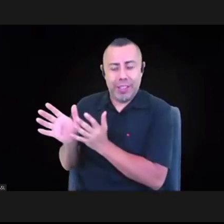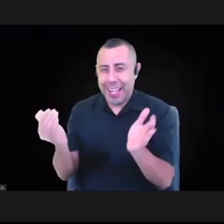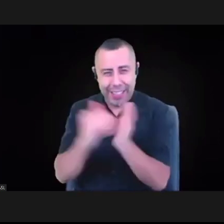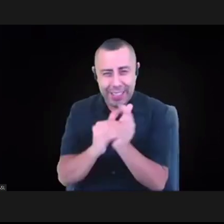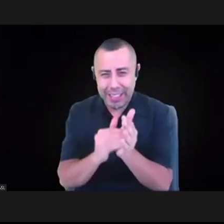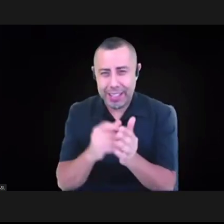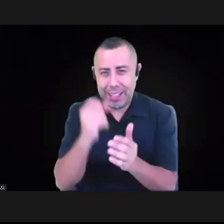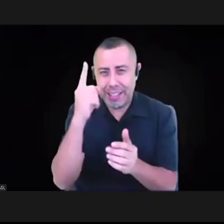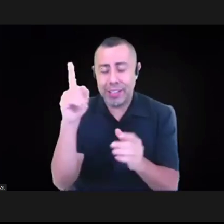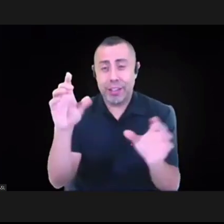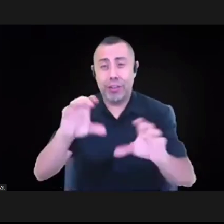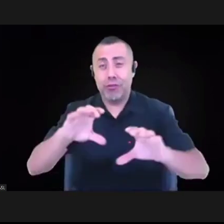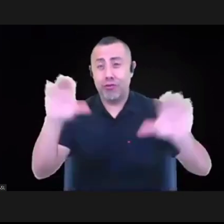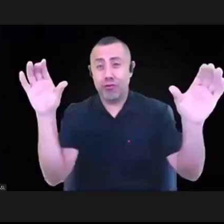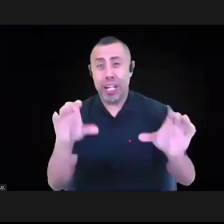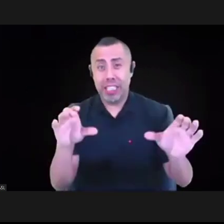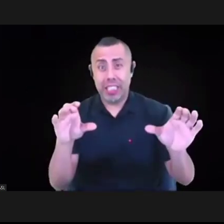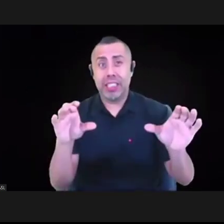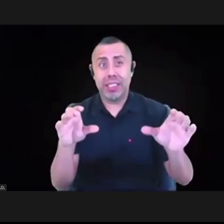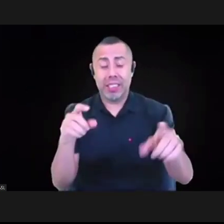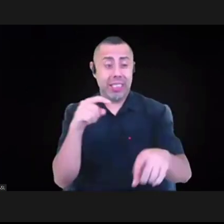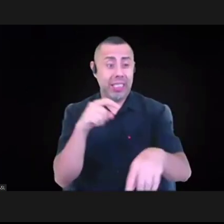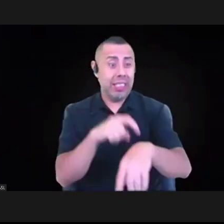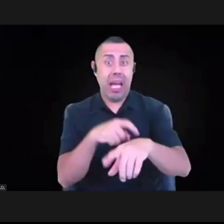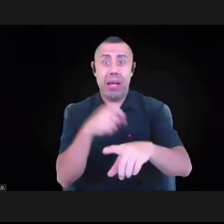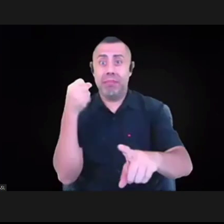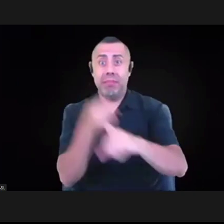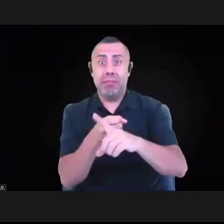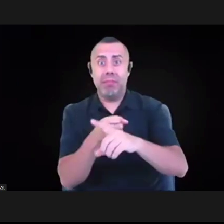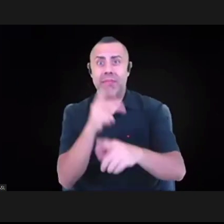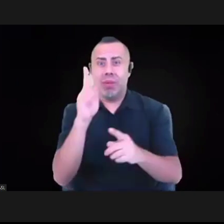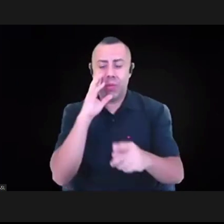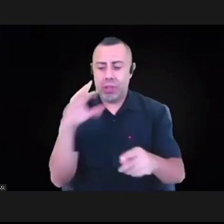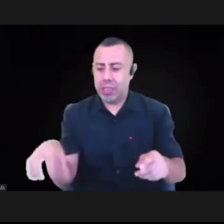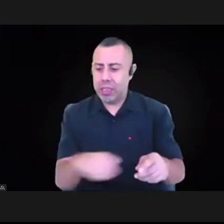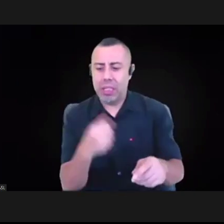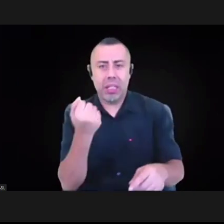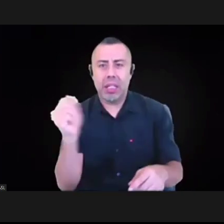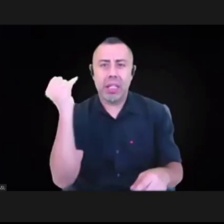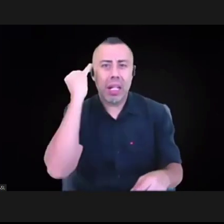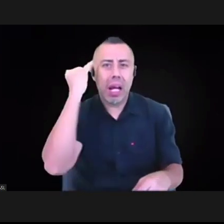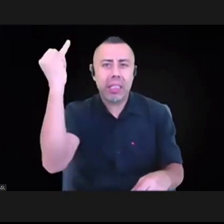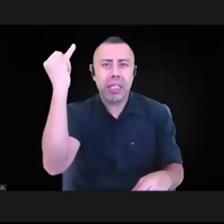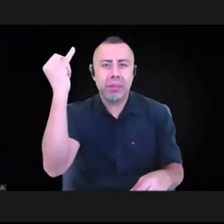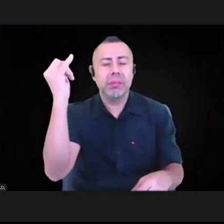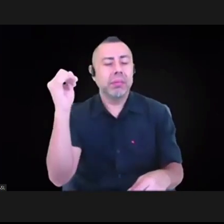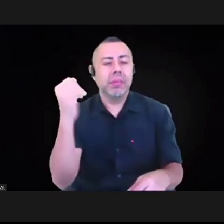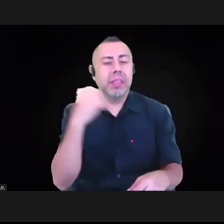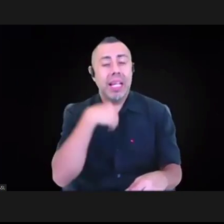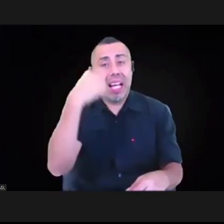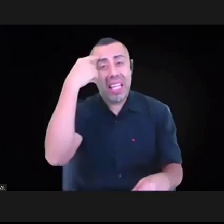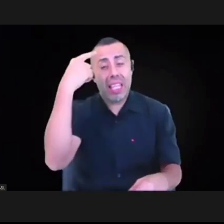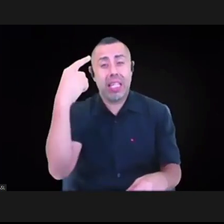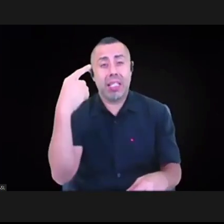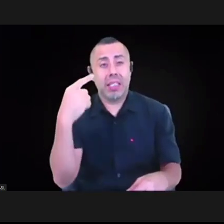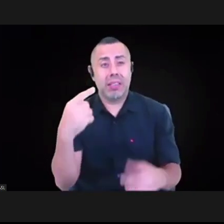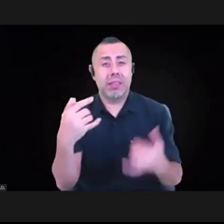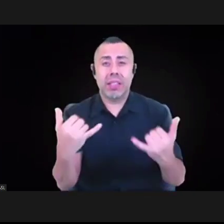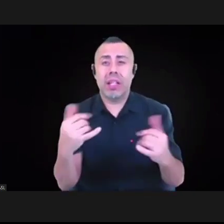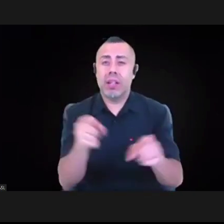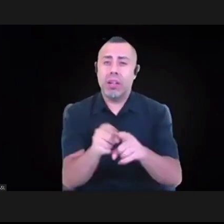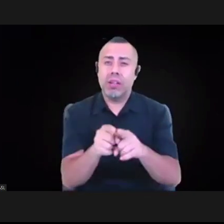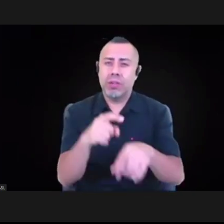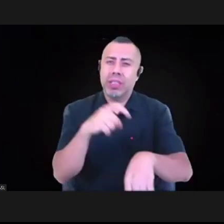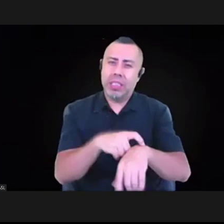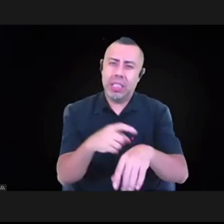ideas around the floor. And I think another one is, is just to, again, to start to participate in conversations in, in community